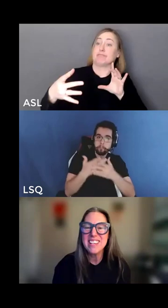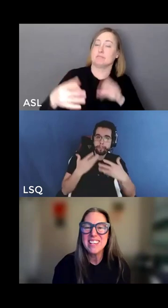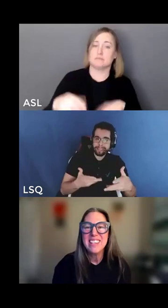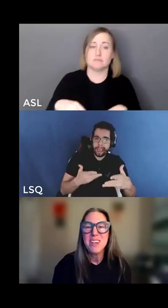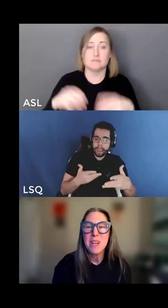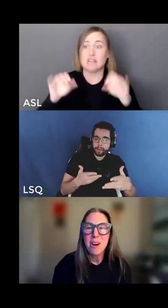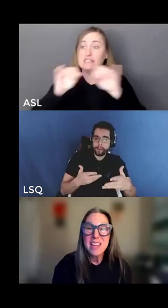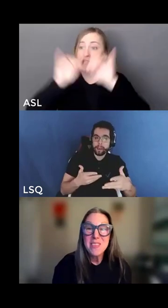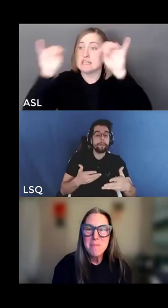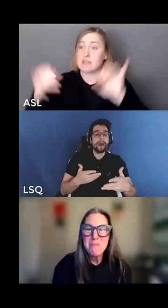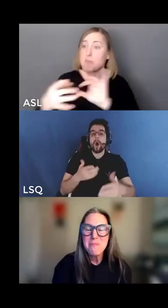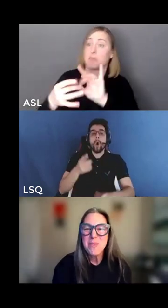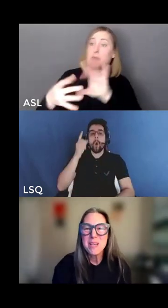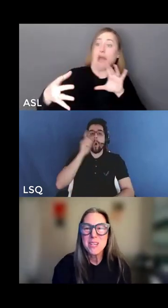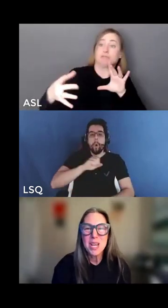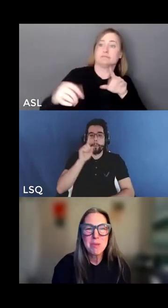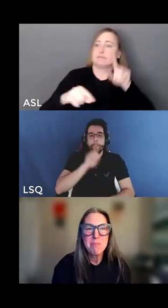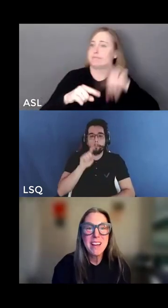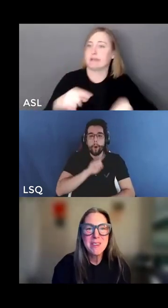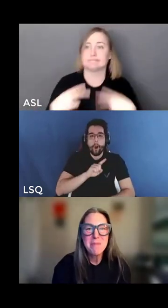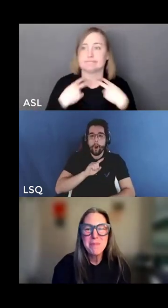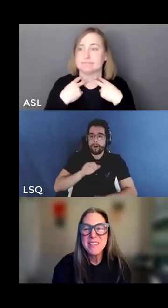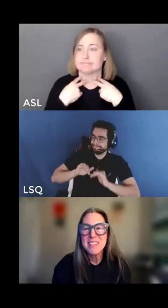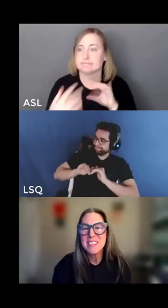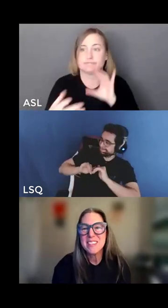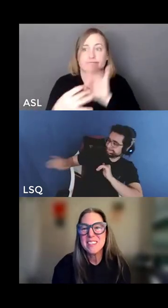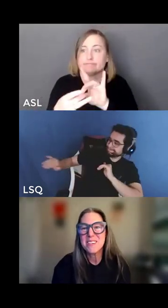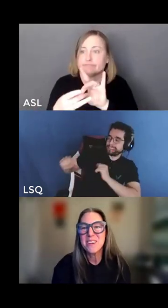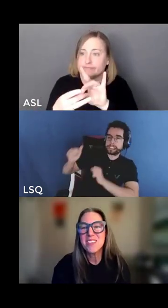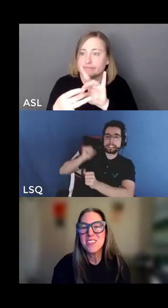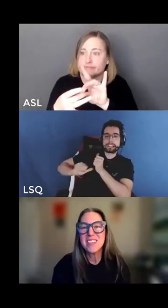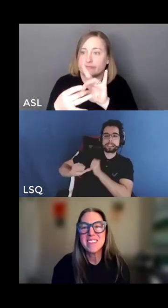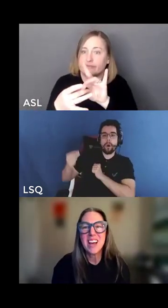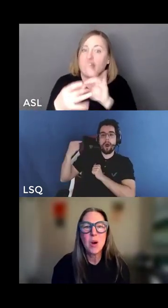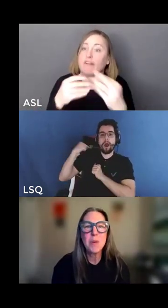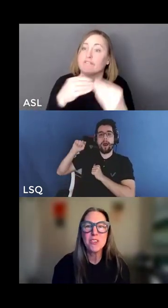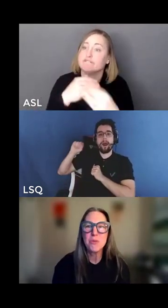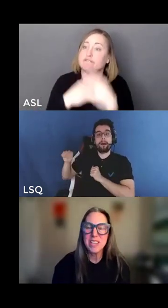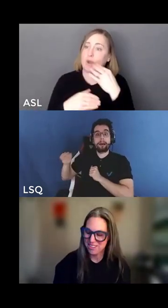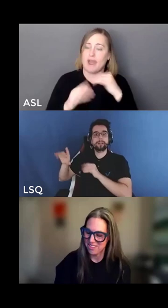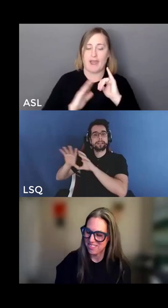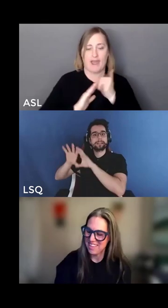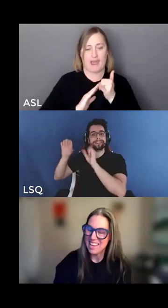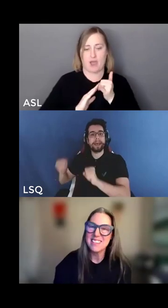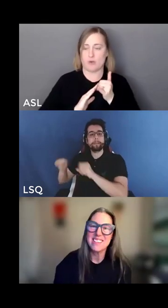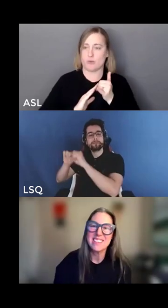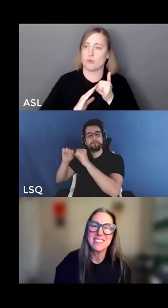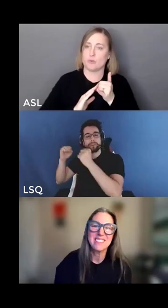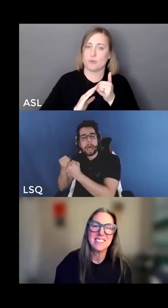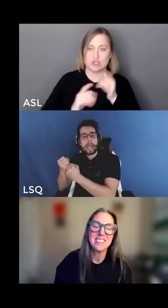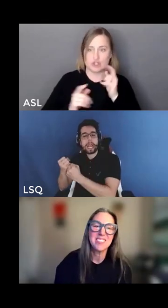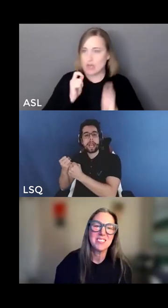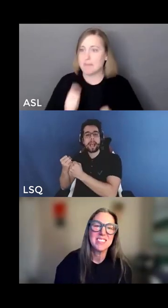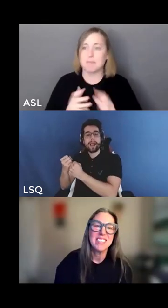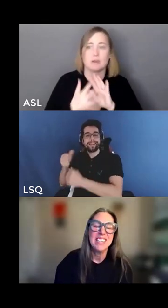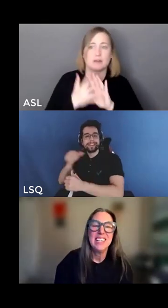inequality we are in them we are shaped by them question is how much we understand it